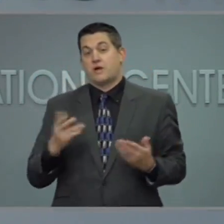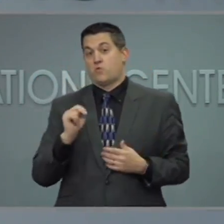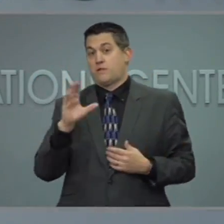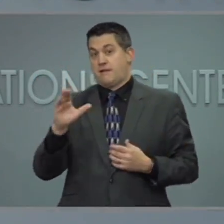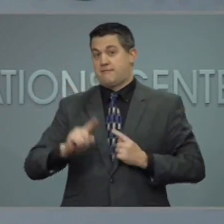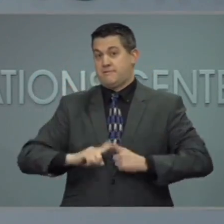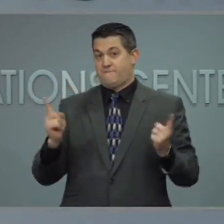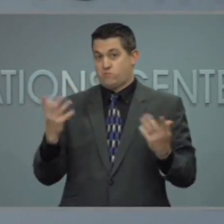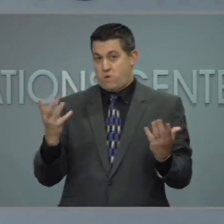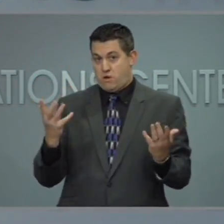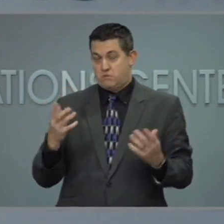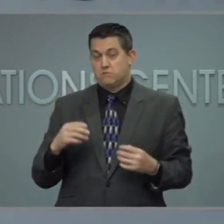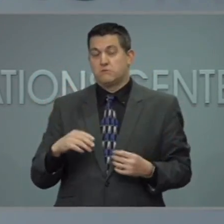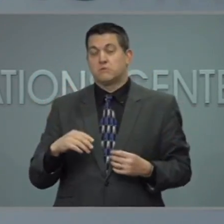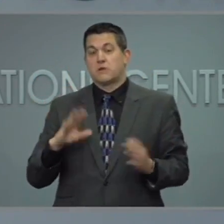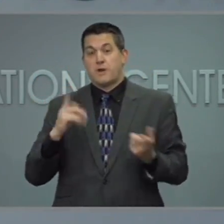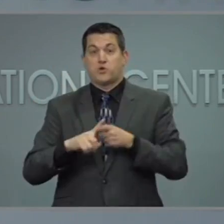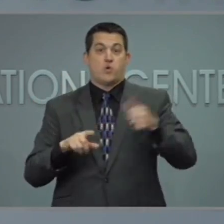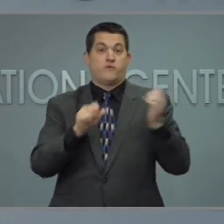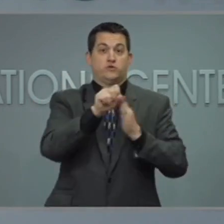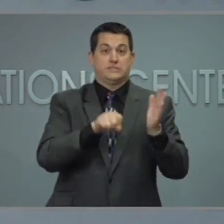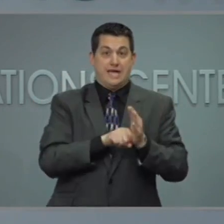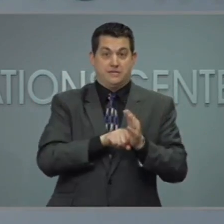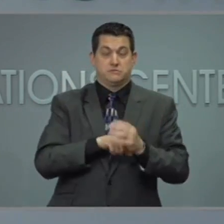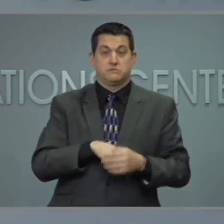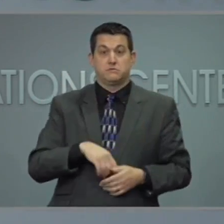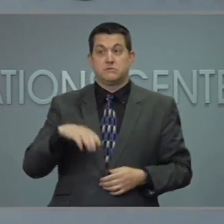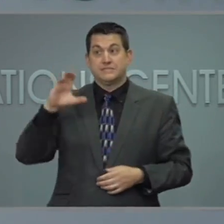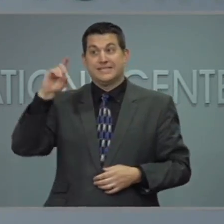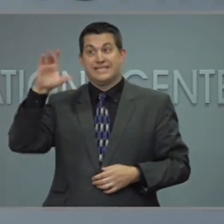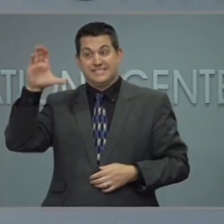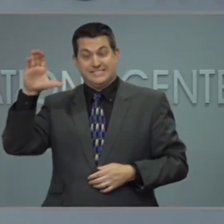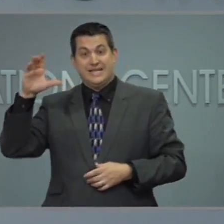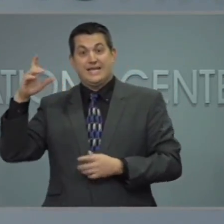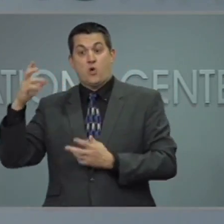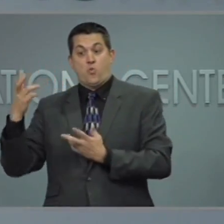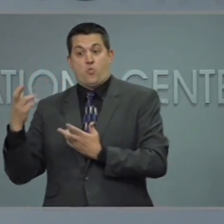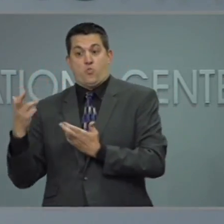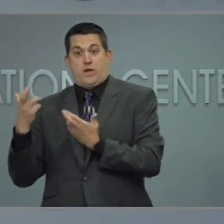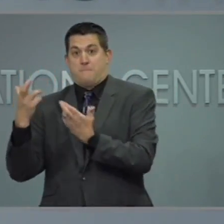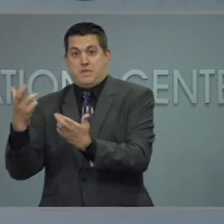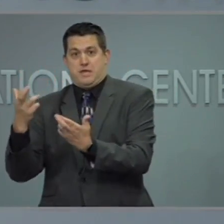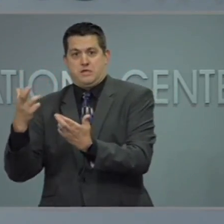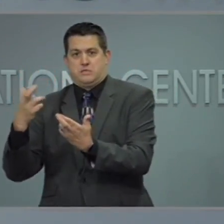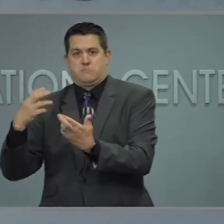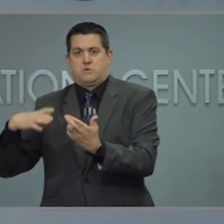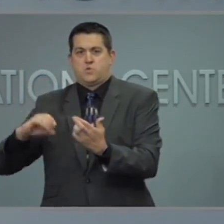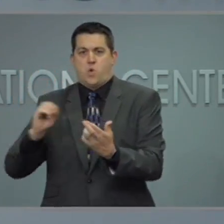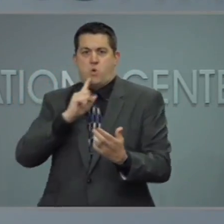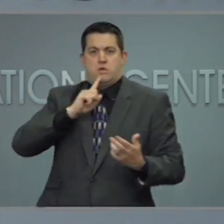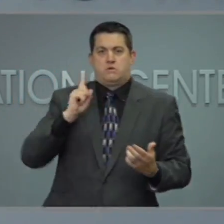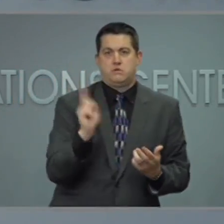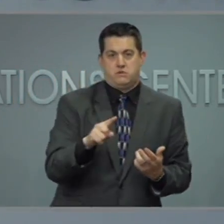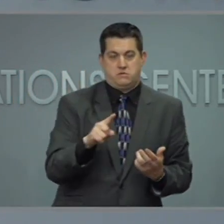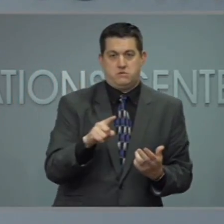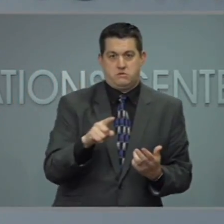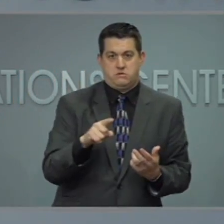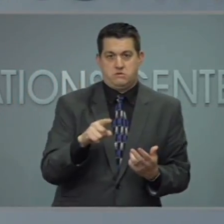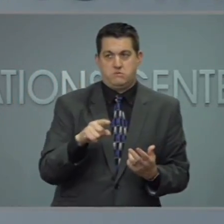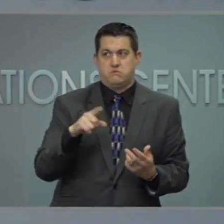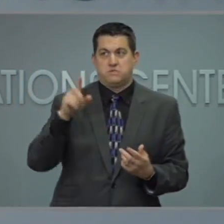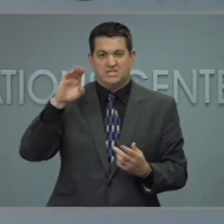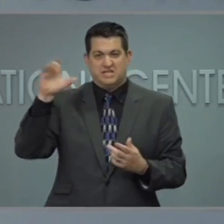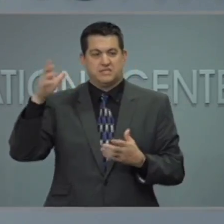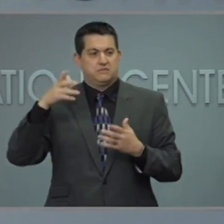Carolina and in other states is that the CDC can recommend but has not been mandating most of the time. The state, they've left it to the